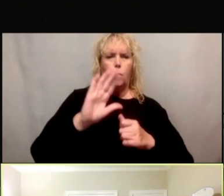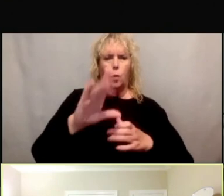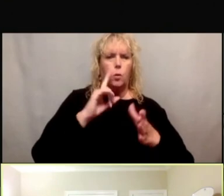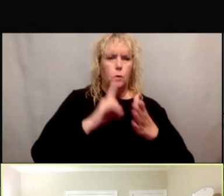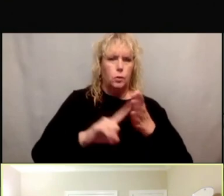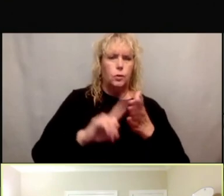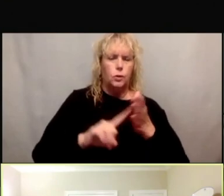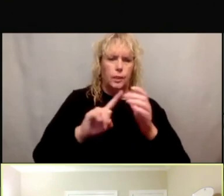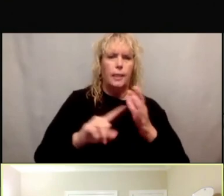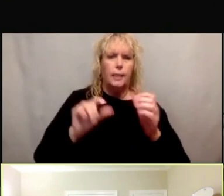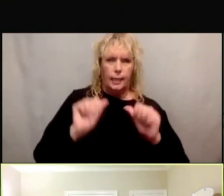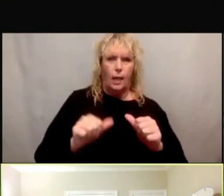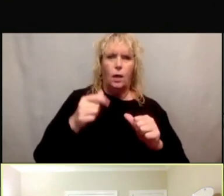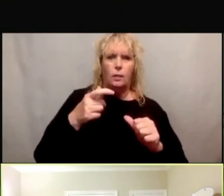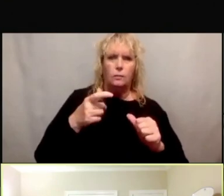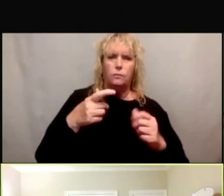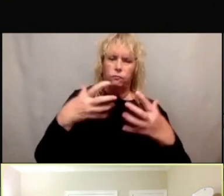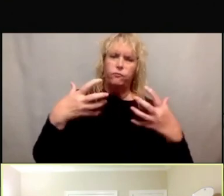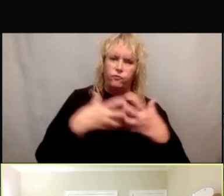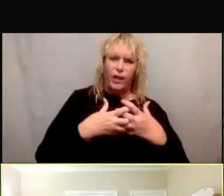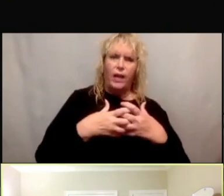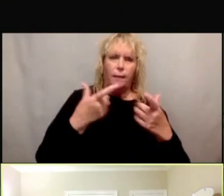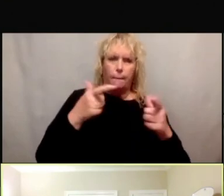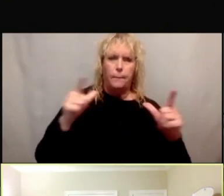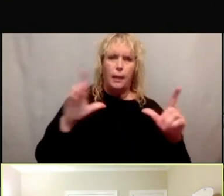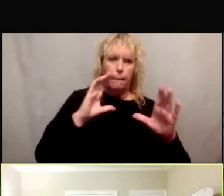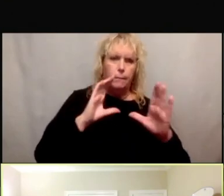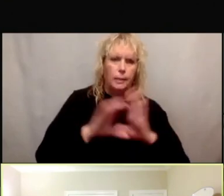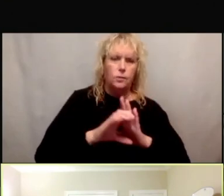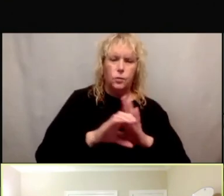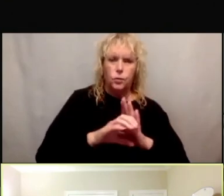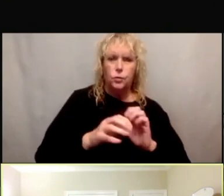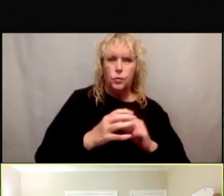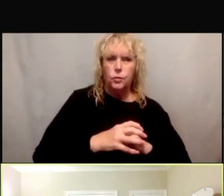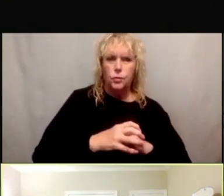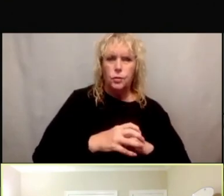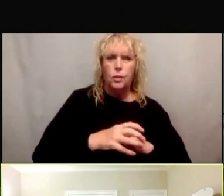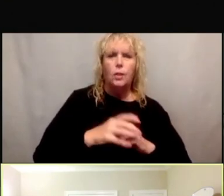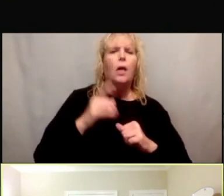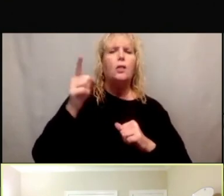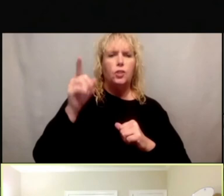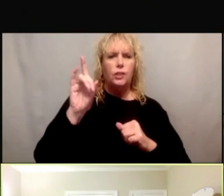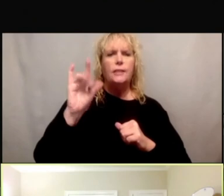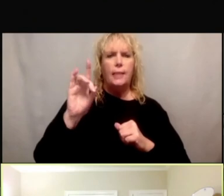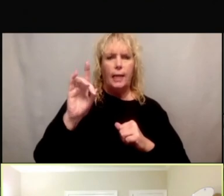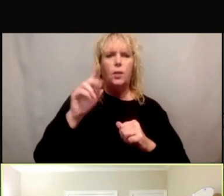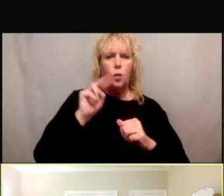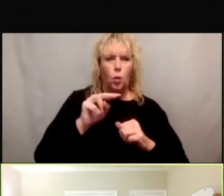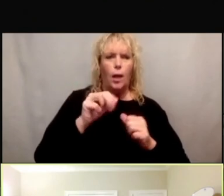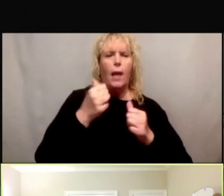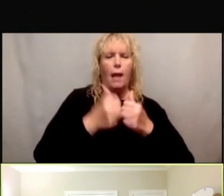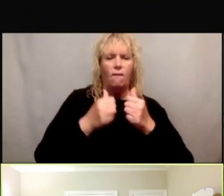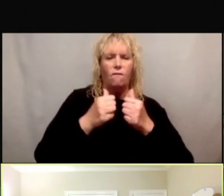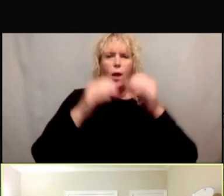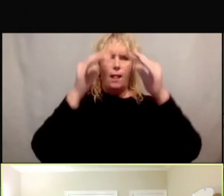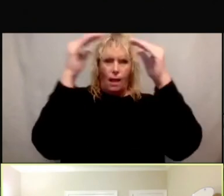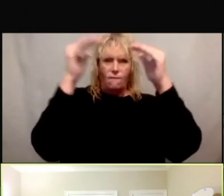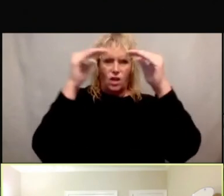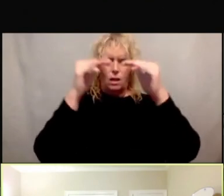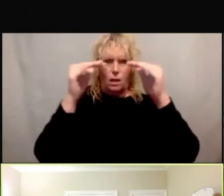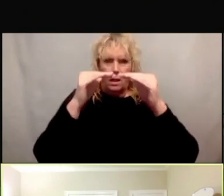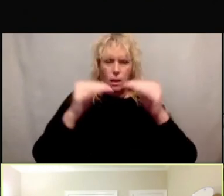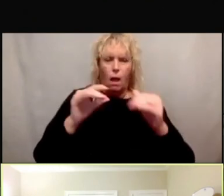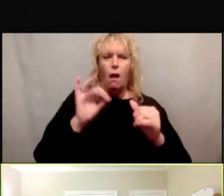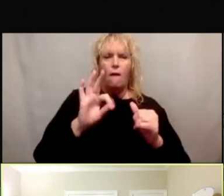conducted a social ecological model research study. She looked at every level. And so I think that's a good